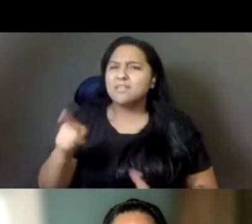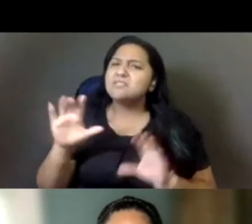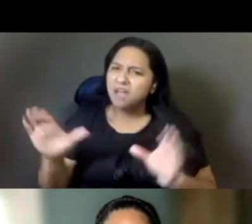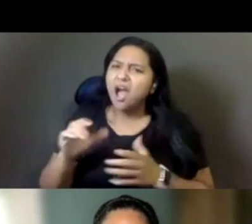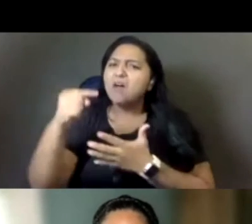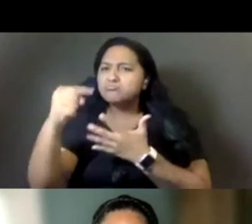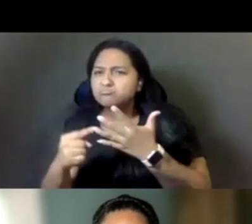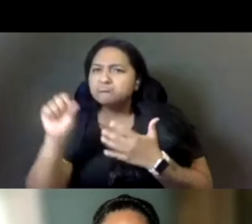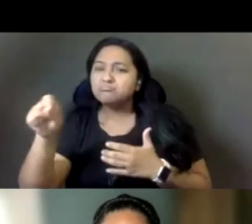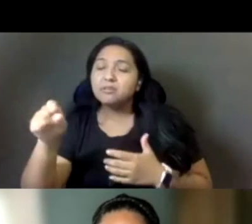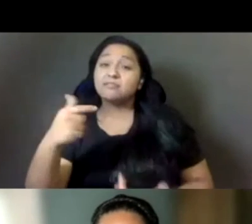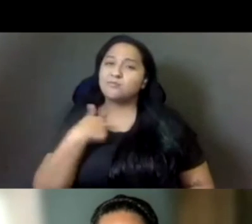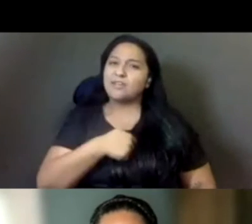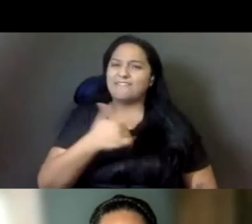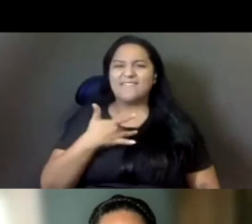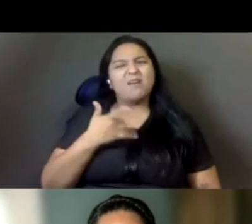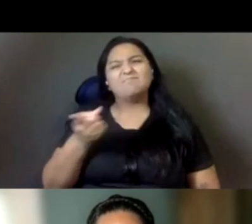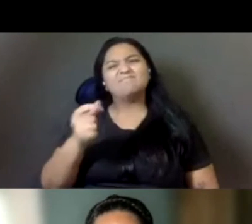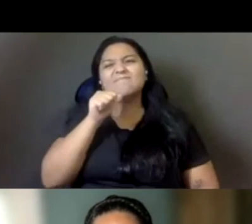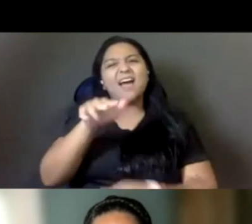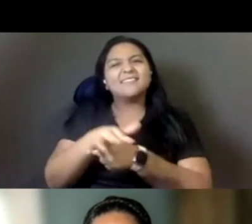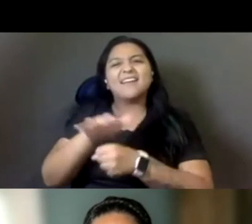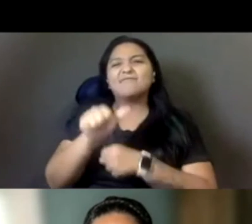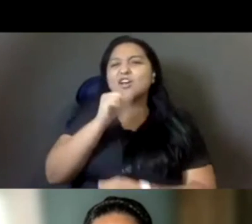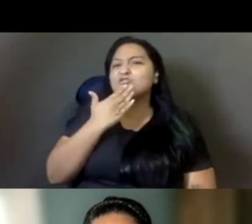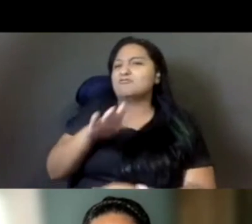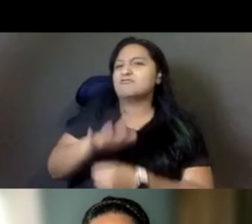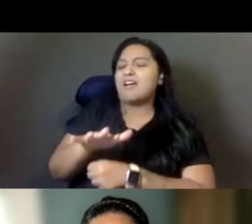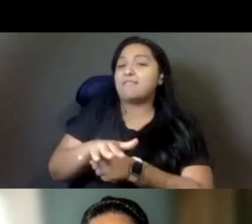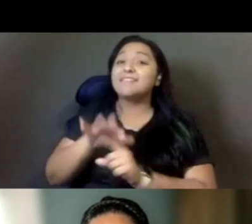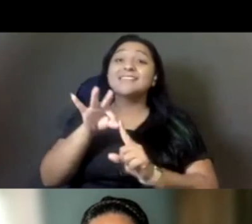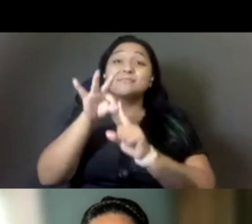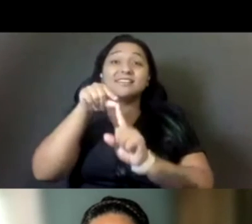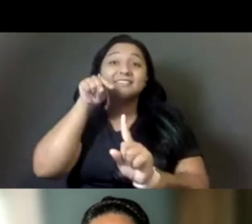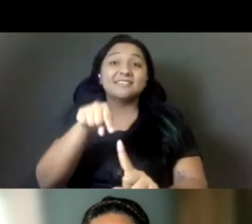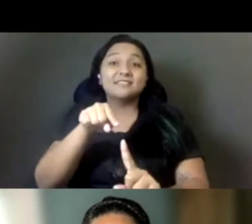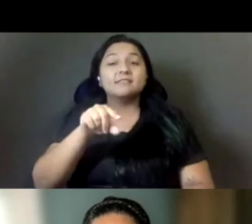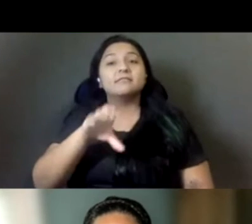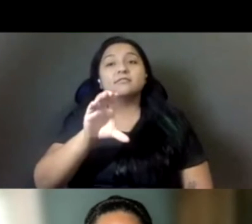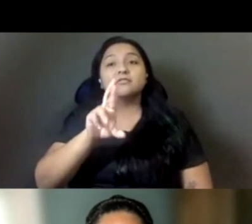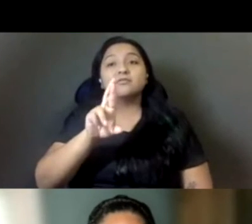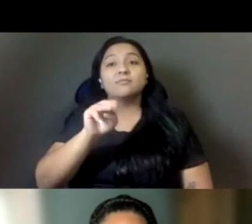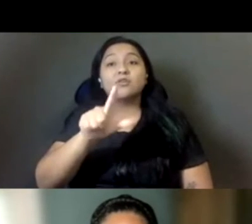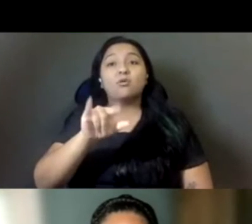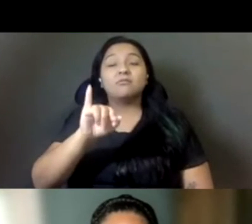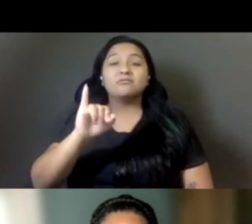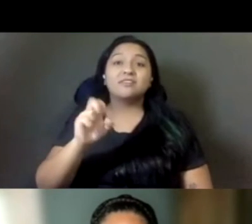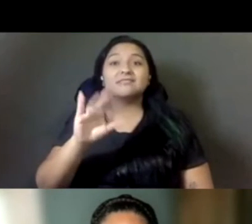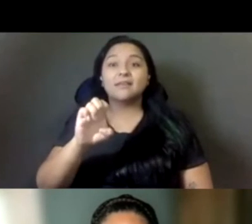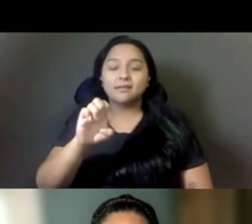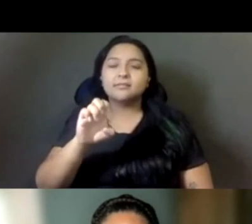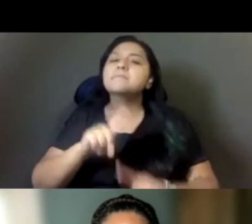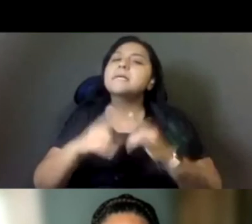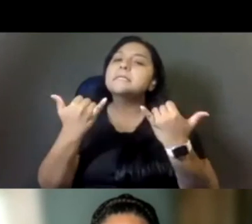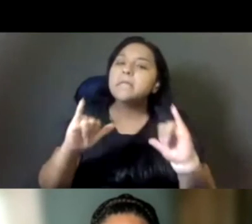when it comes to the area of criminal justice. What I do appreciate are some of the appointments that, that he